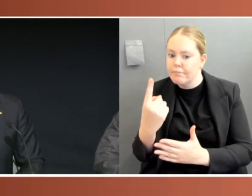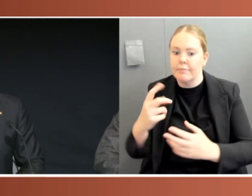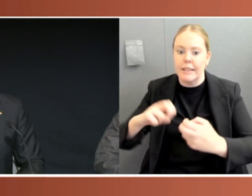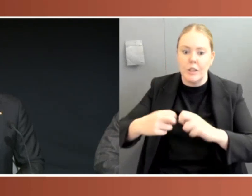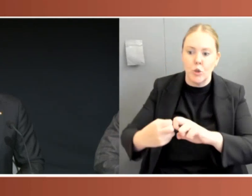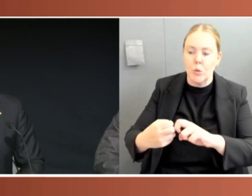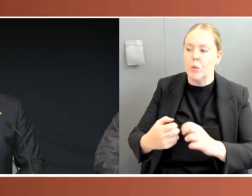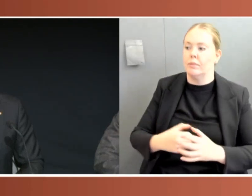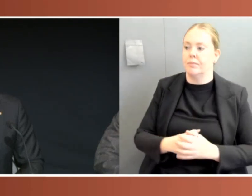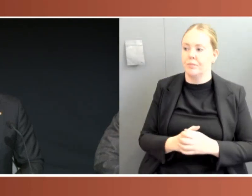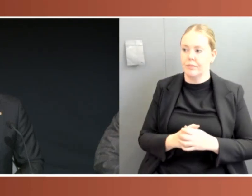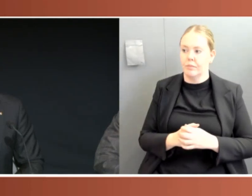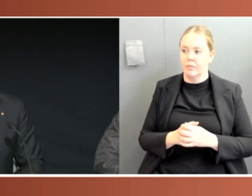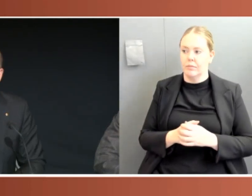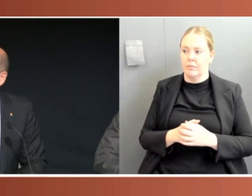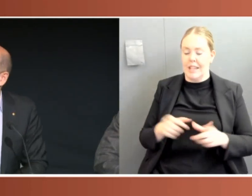can perform better.